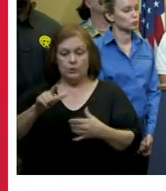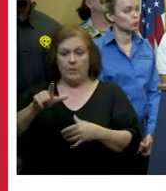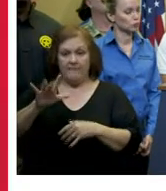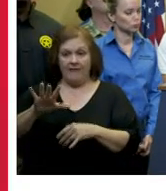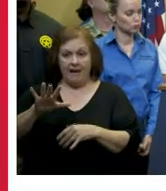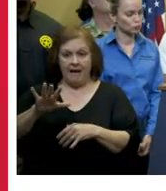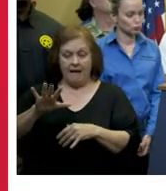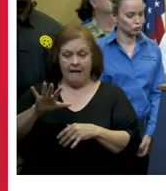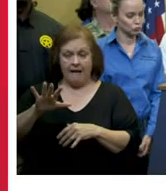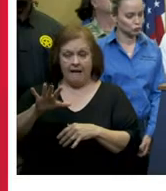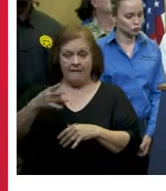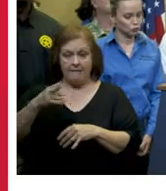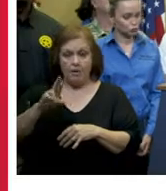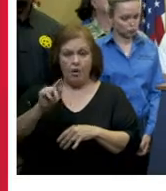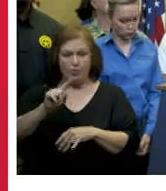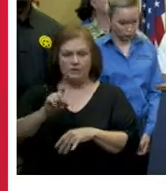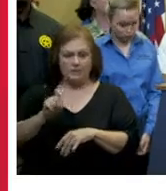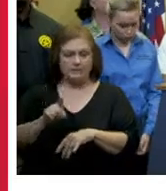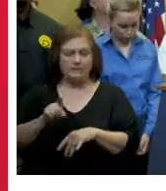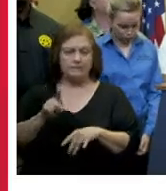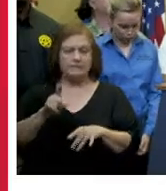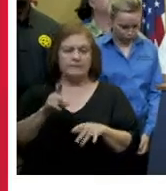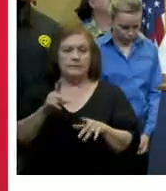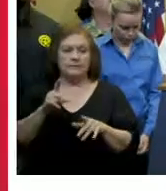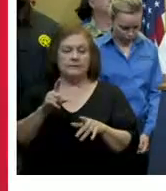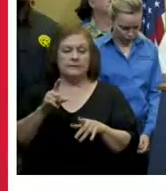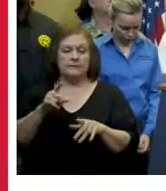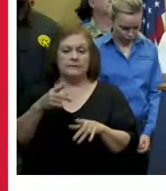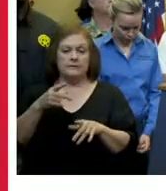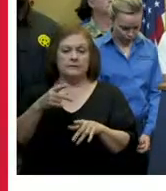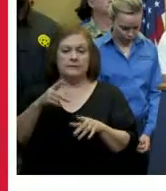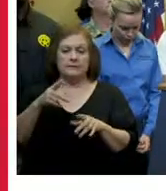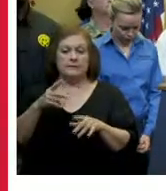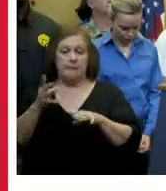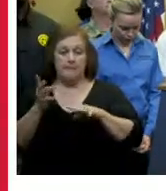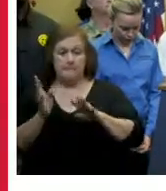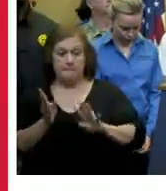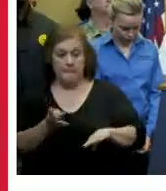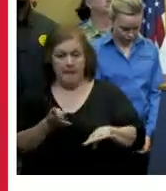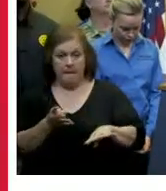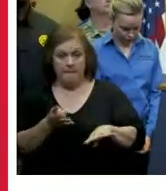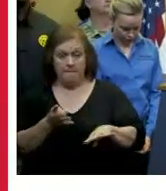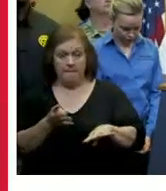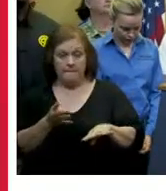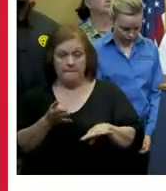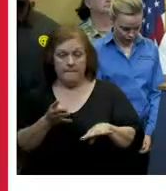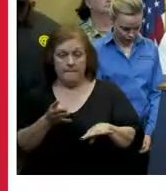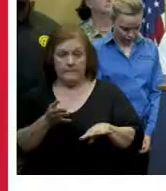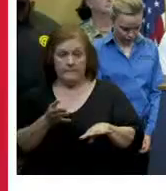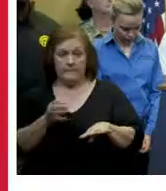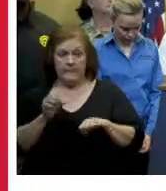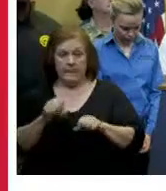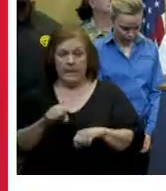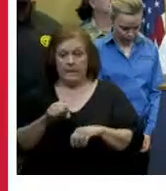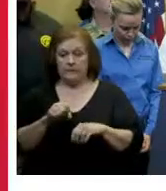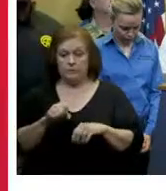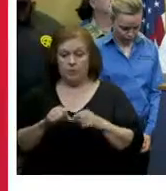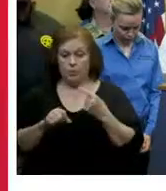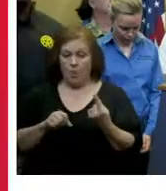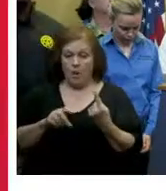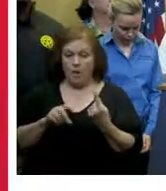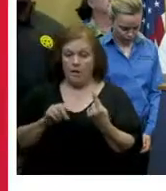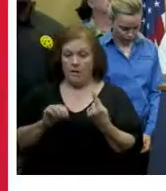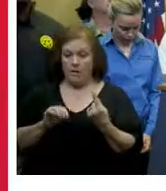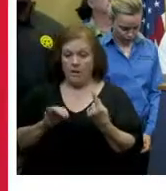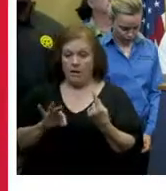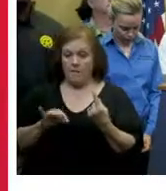power at within the pump station that is able to only do one of the two so we will have one of those